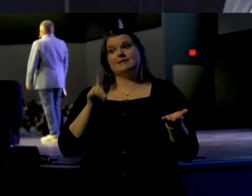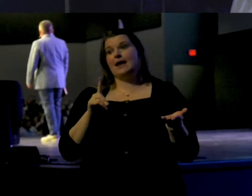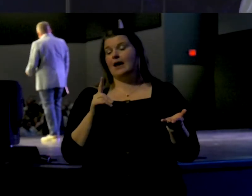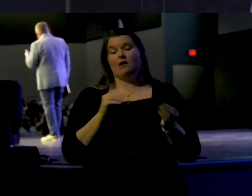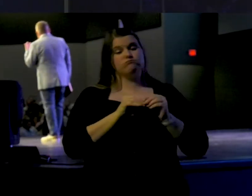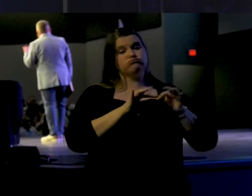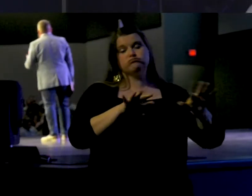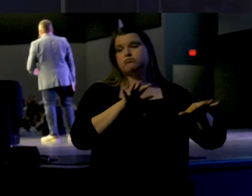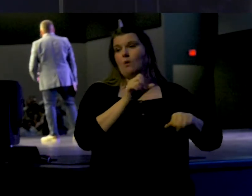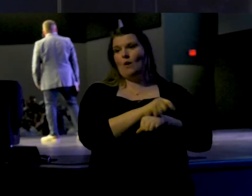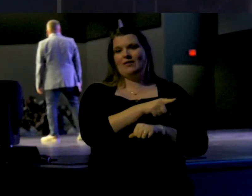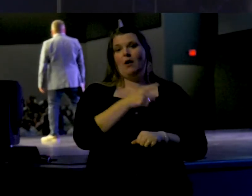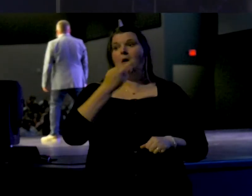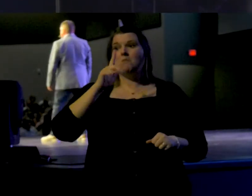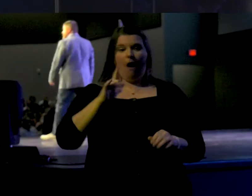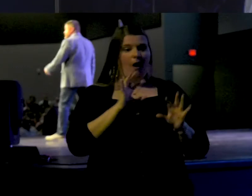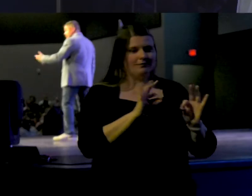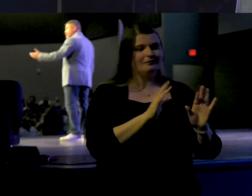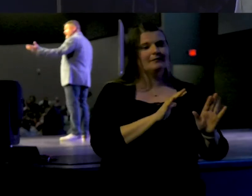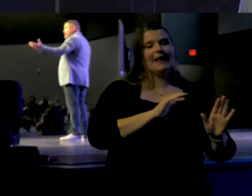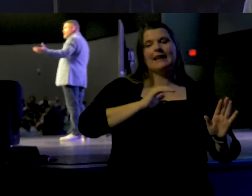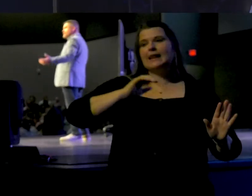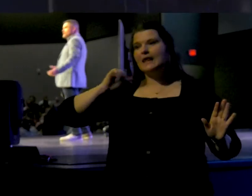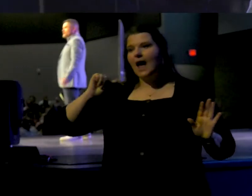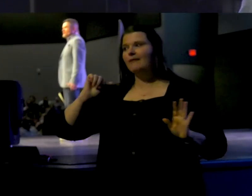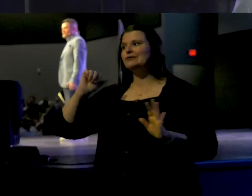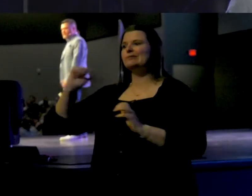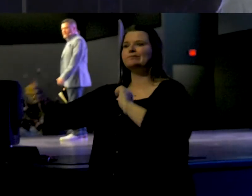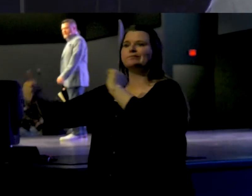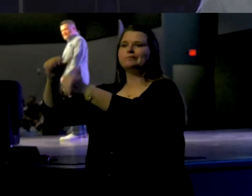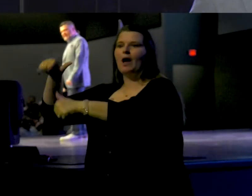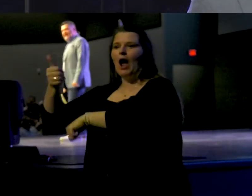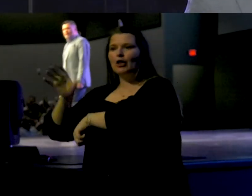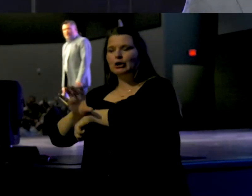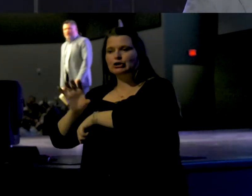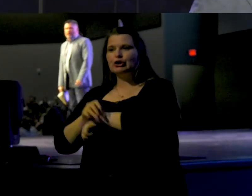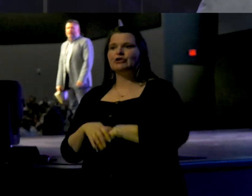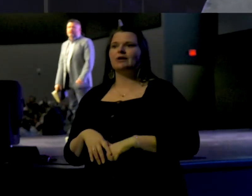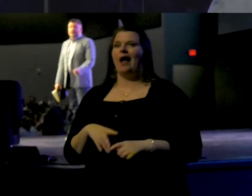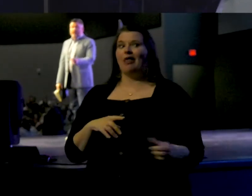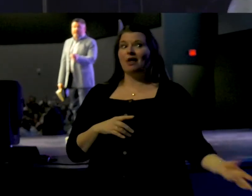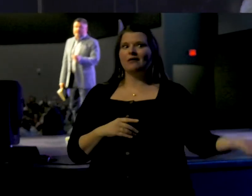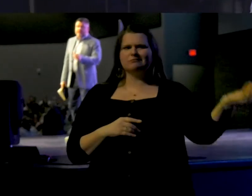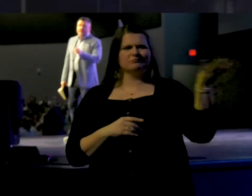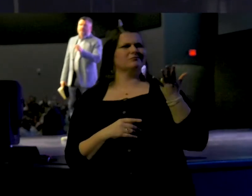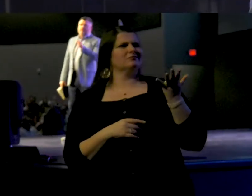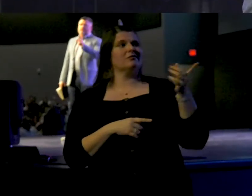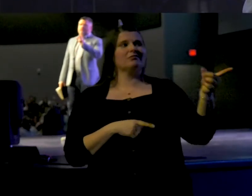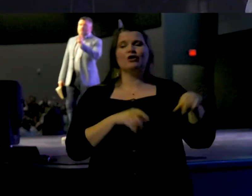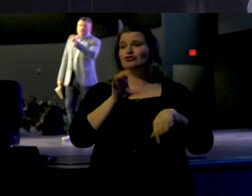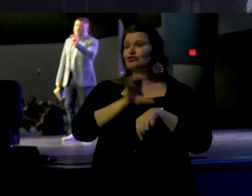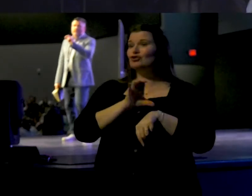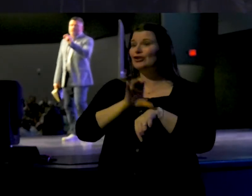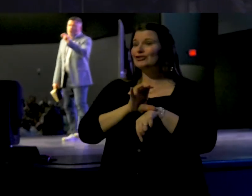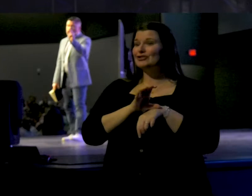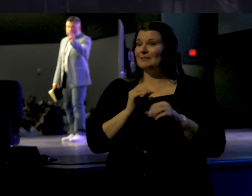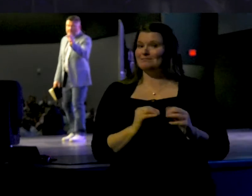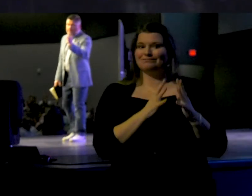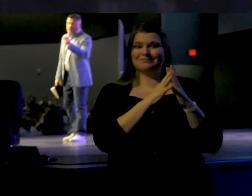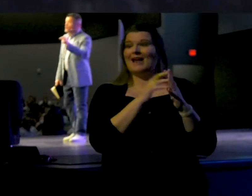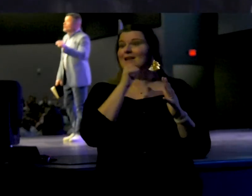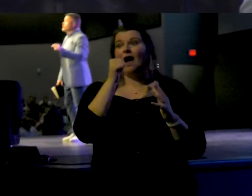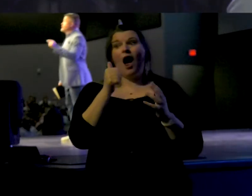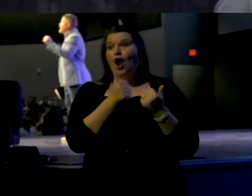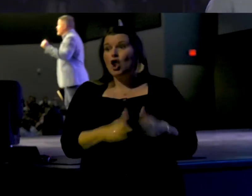work. Paul left as he so often did to go plant other churches. And then he got word. The church, not the